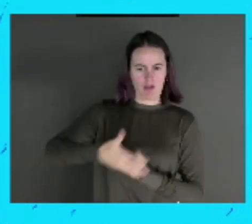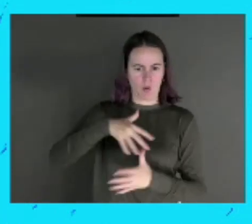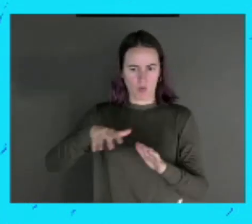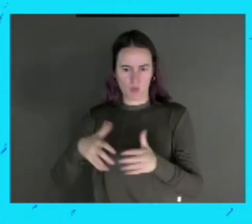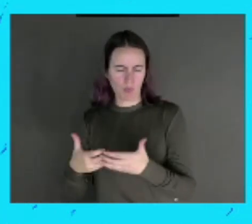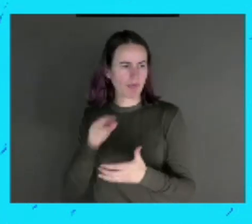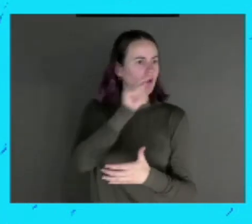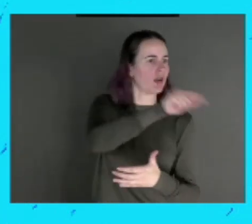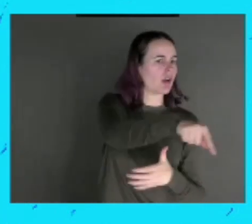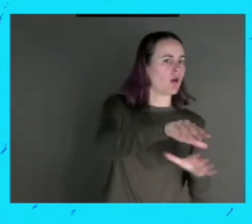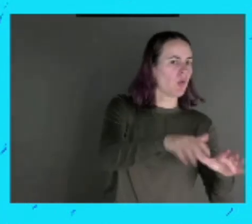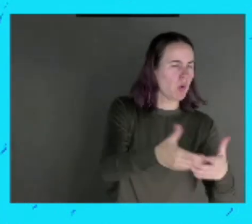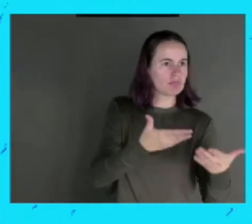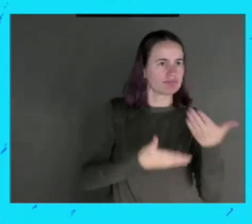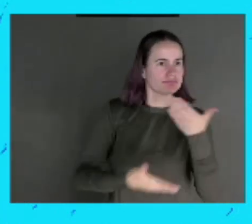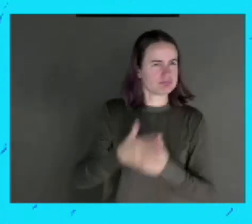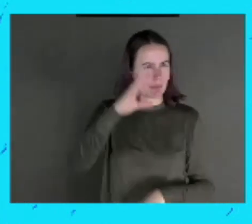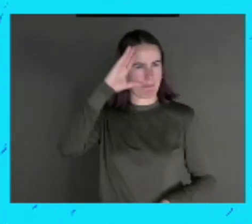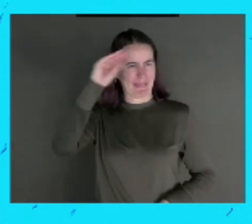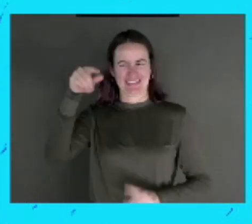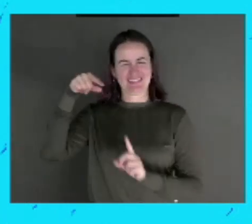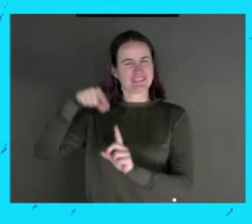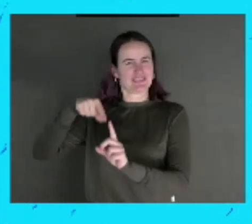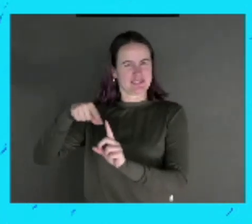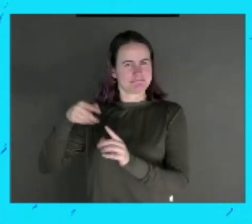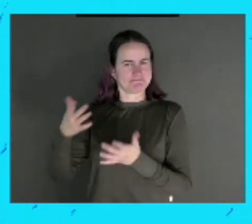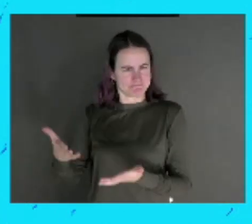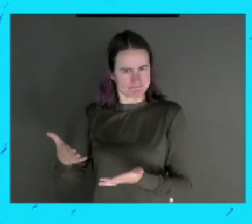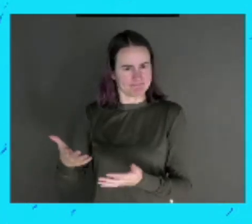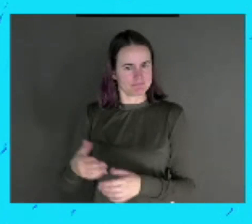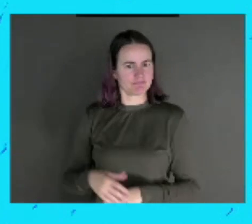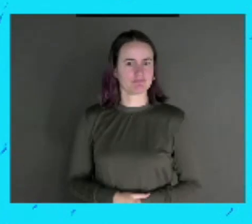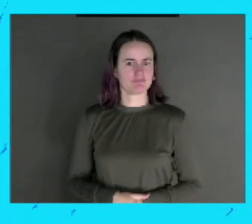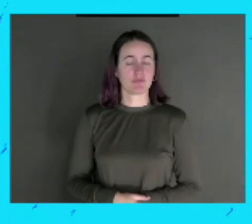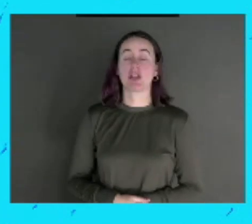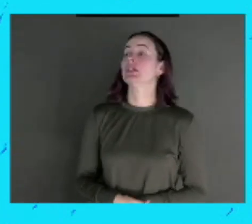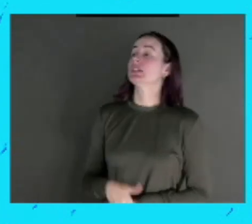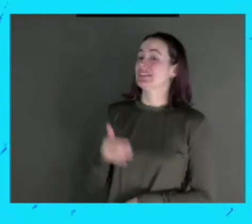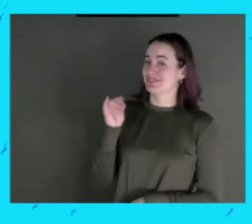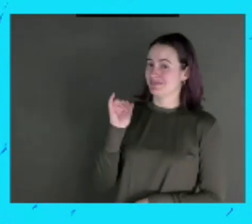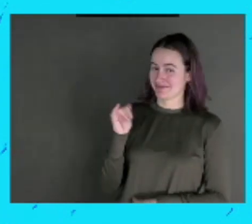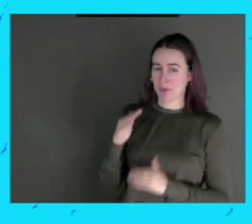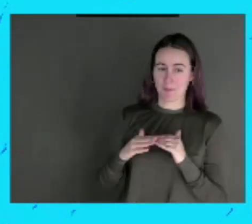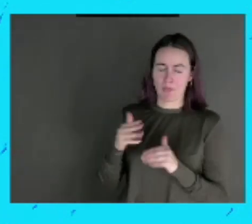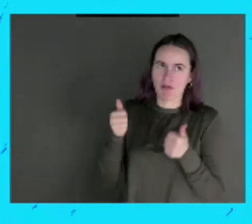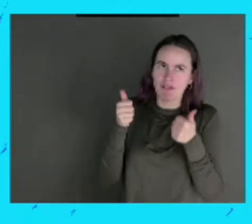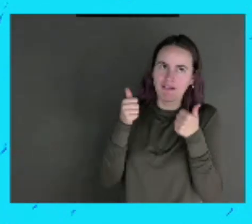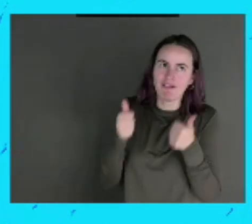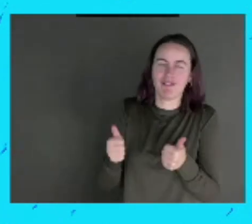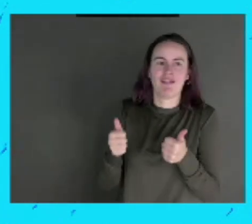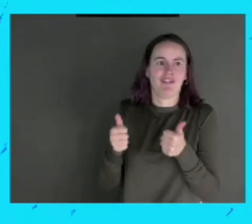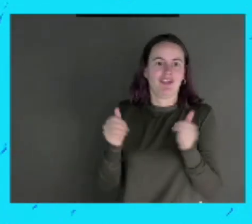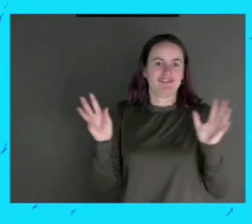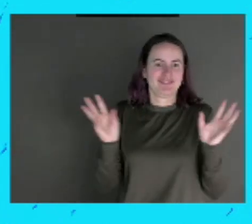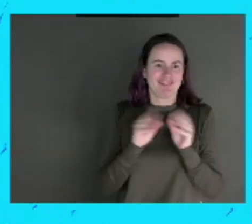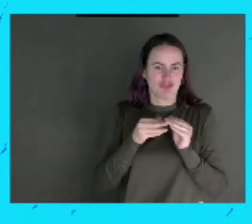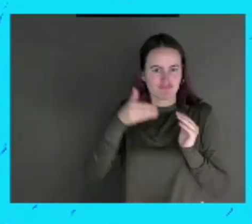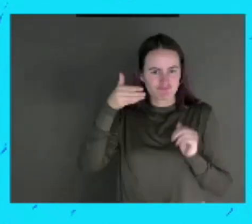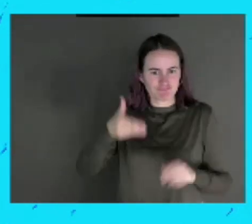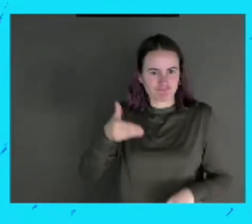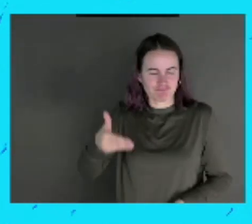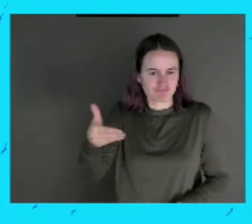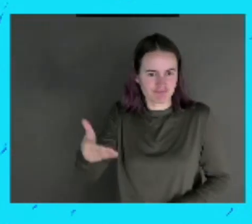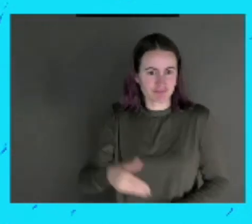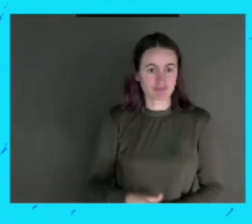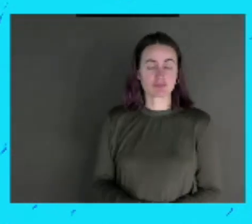definitely one to sort of mull over. Definitely to graft. And more great sessions to choose from this afternoon. Most of our governments have committed